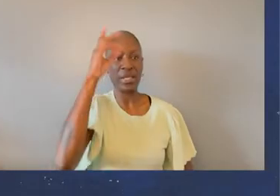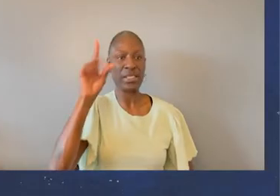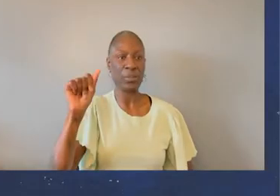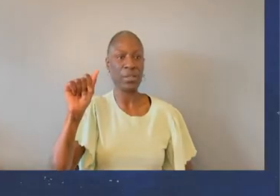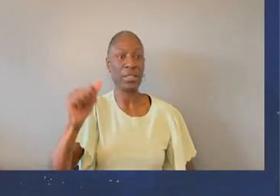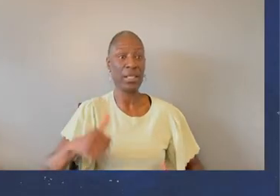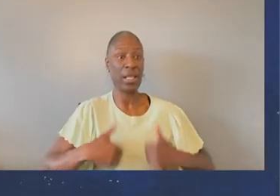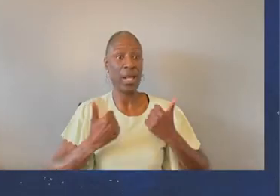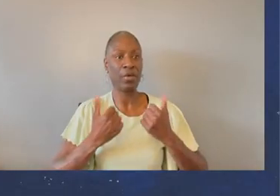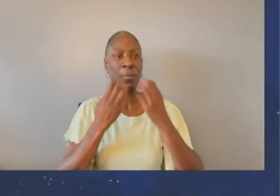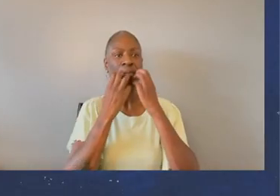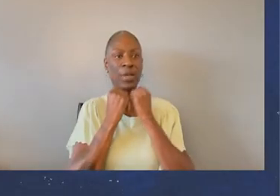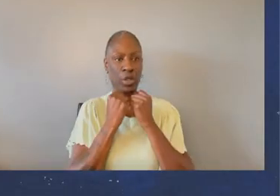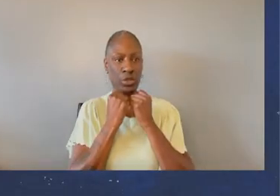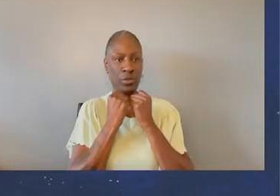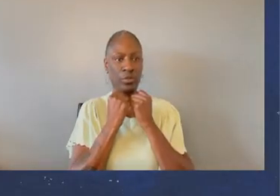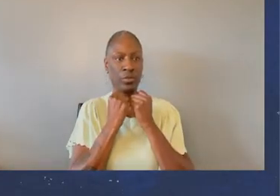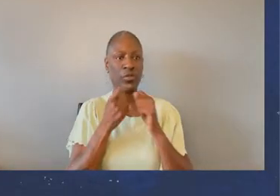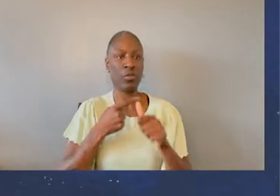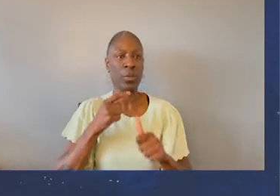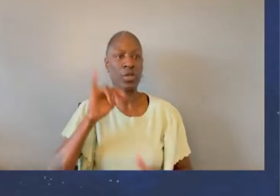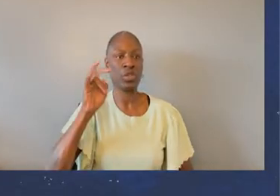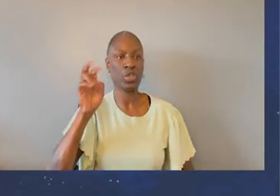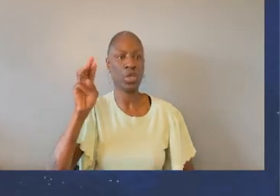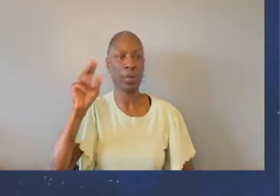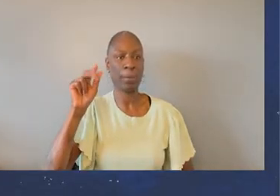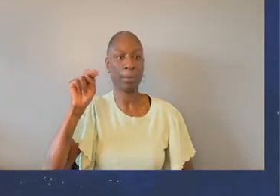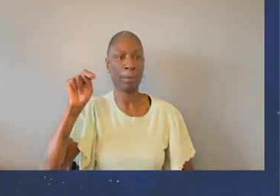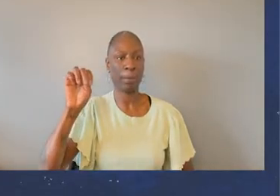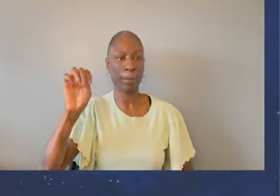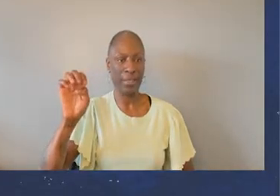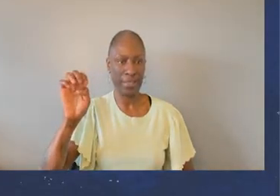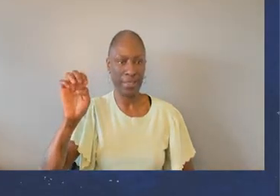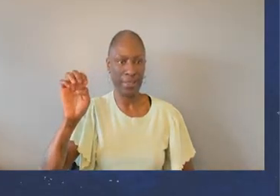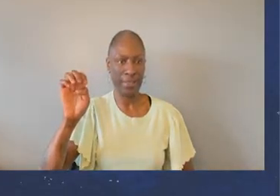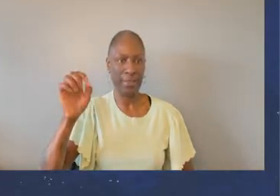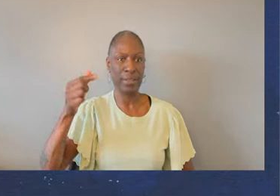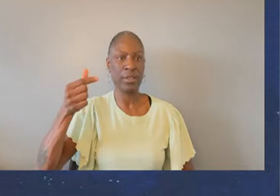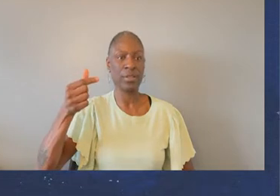Black Disabled Lives Matter by Jermaine Greaves.